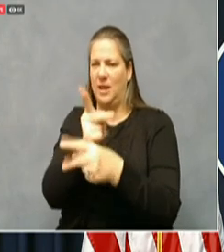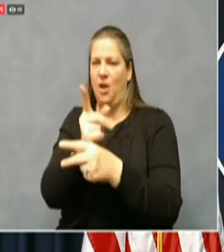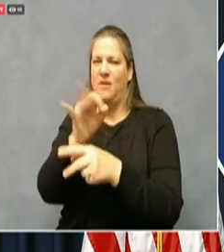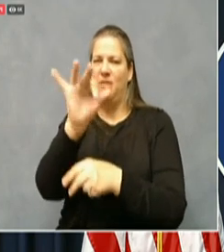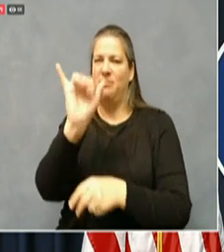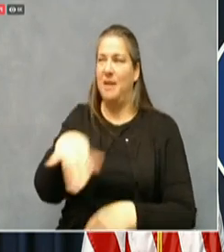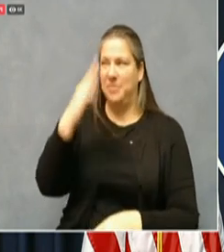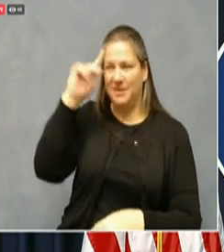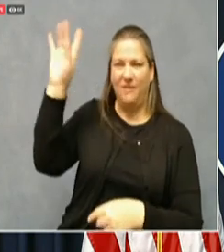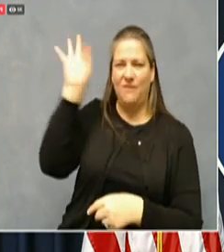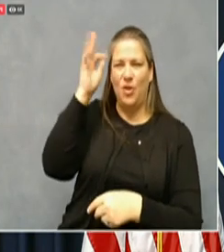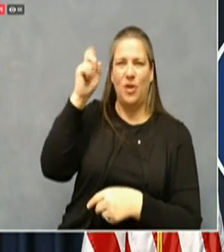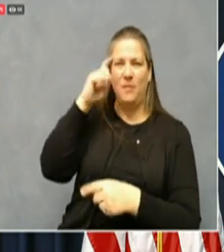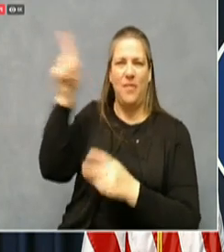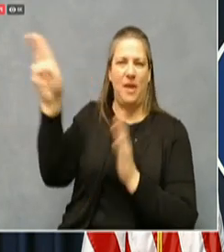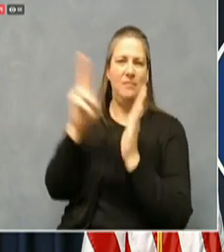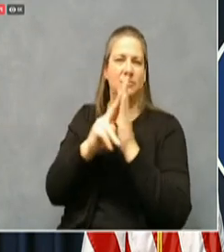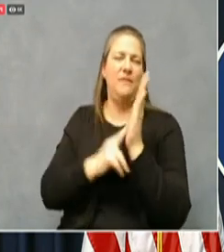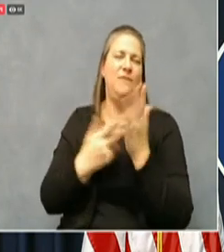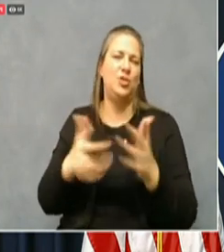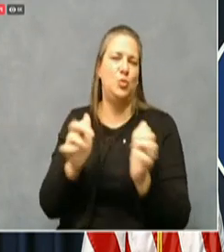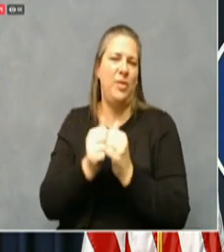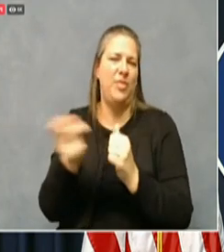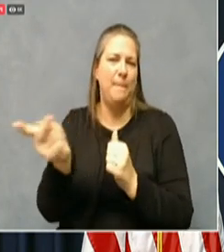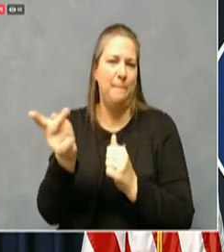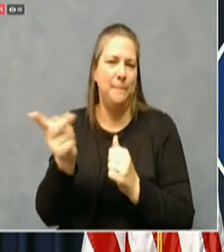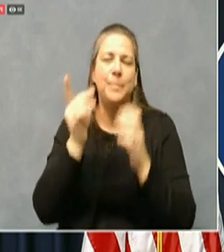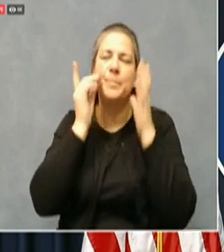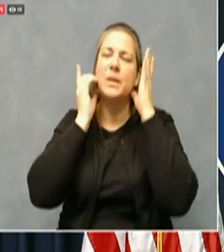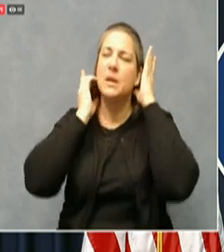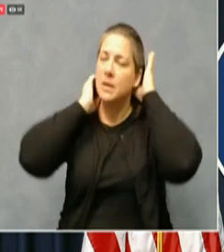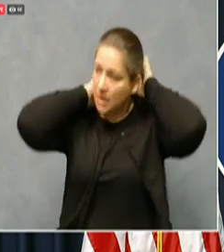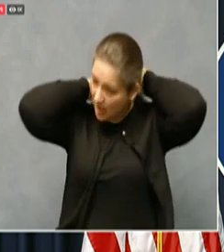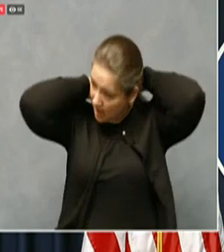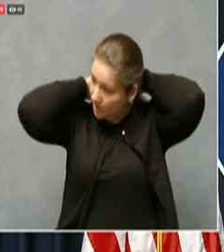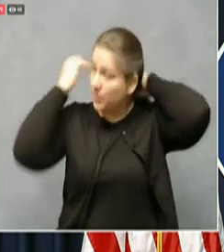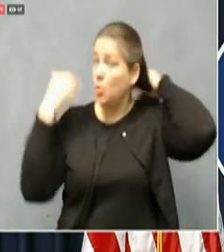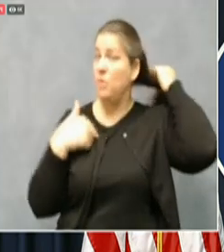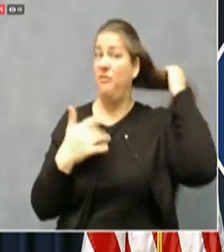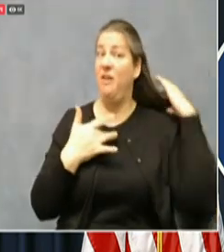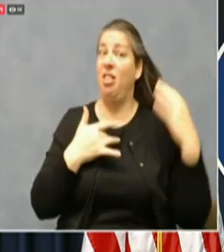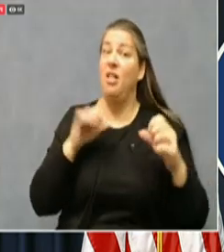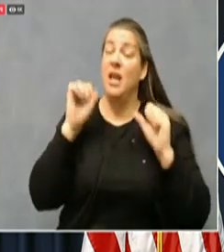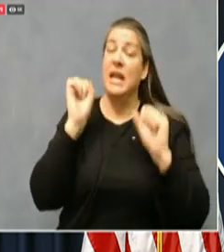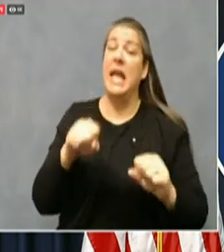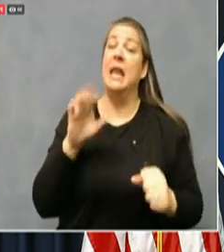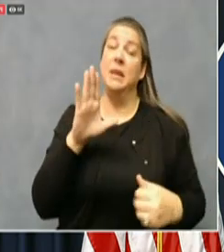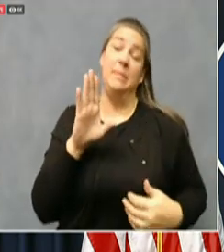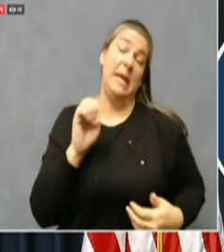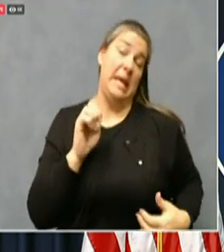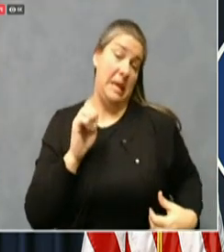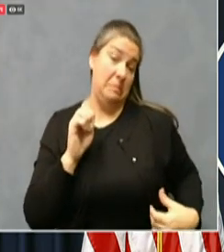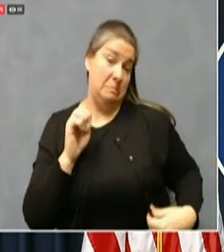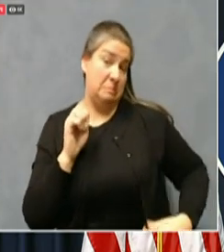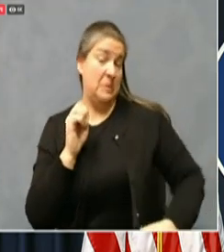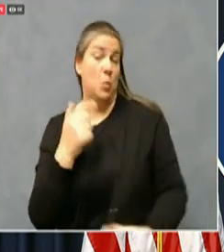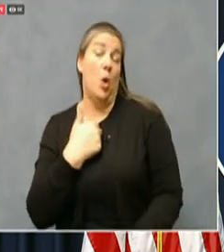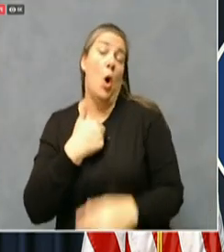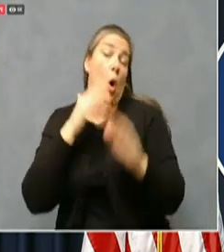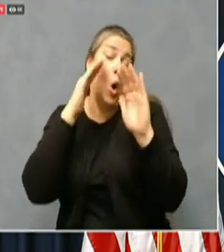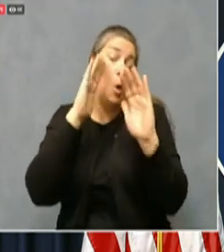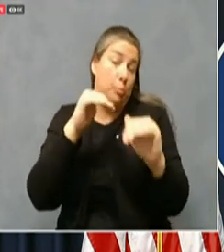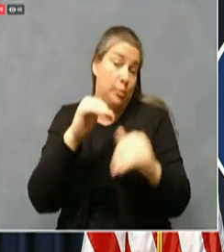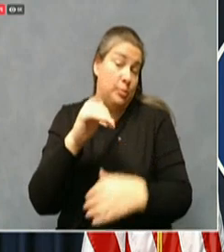Uh, we believe that, it is possible and we certainly hope that we can get